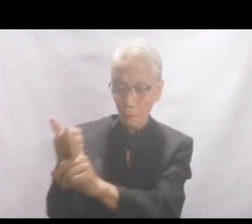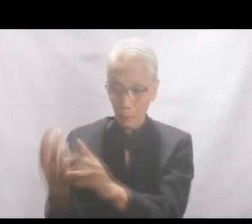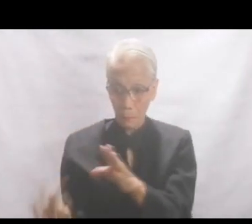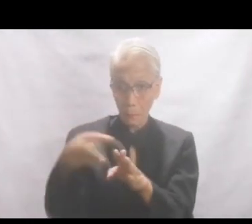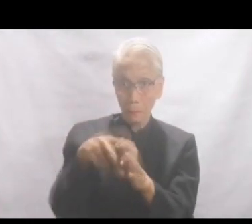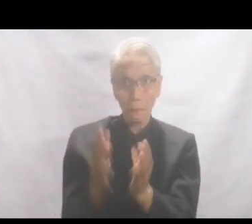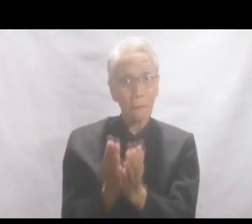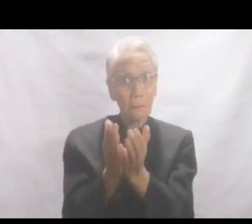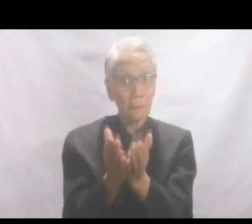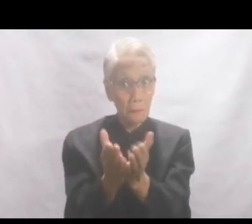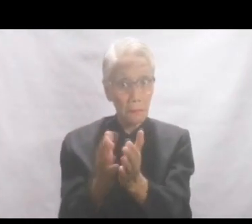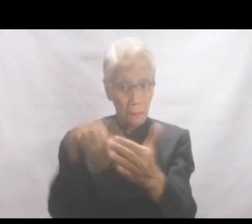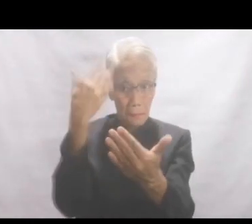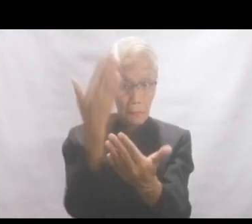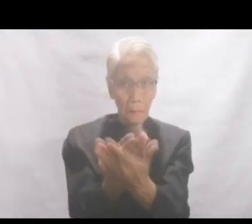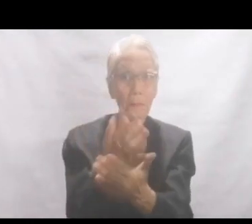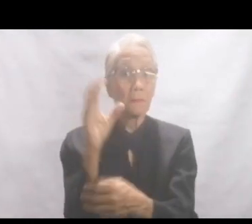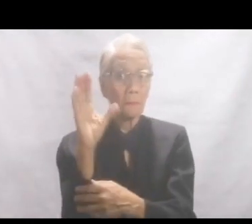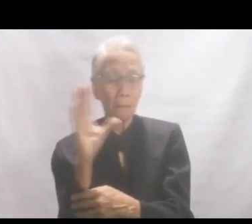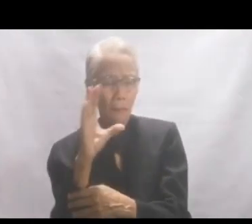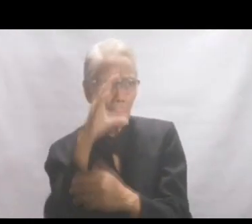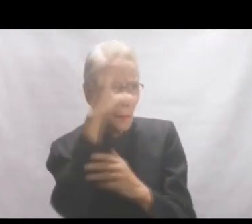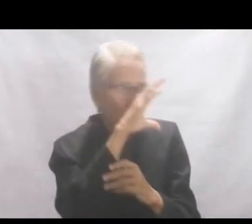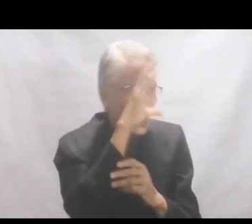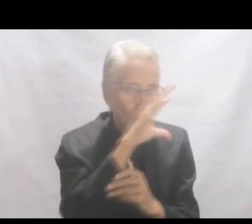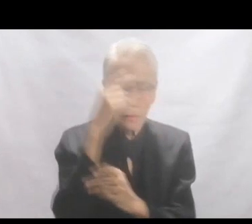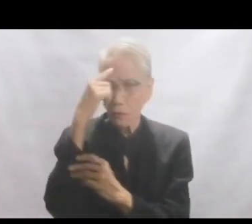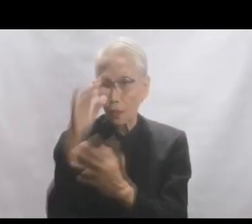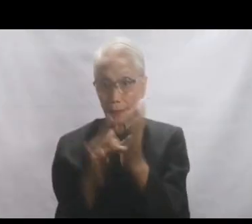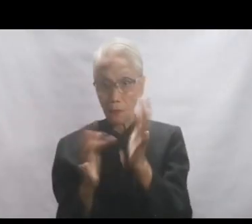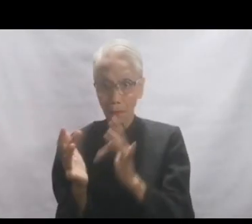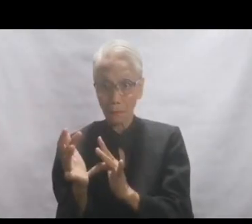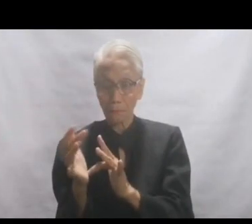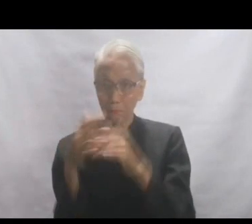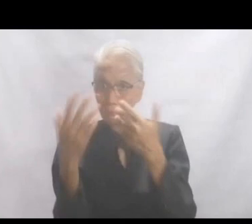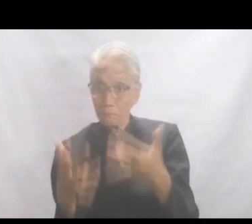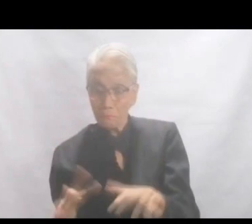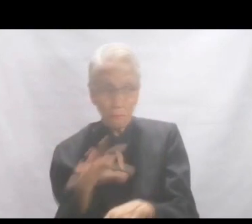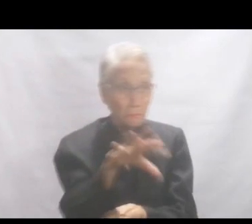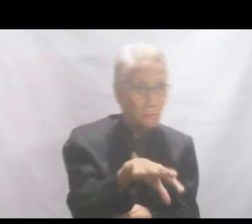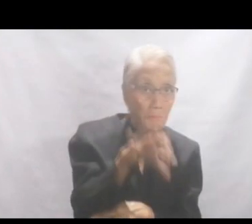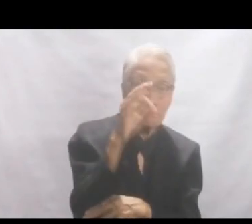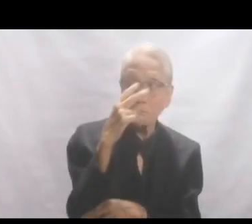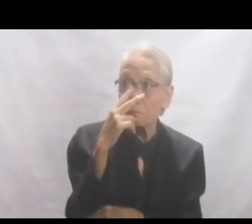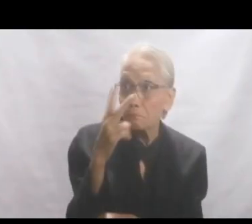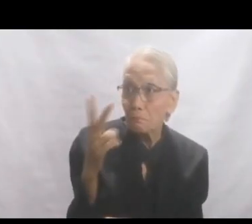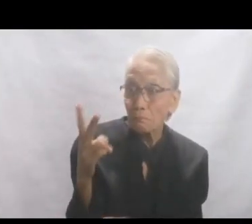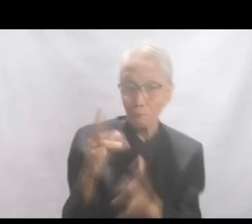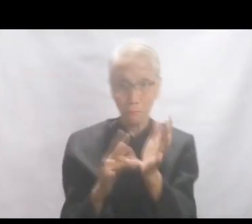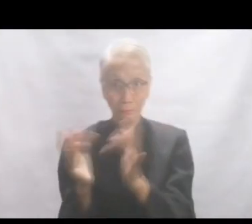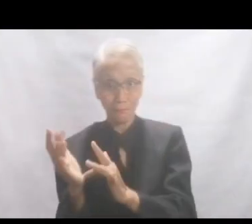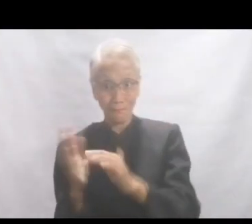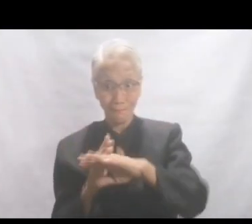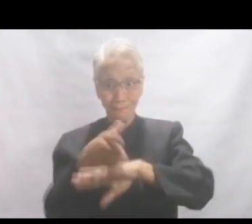into boats and came to Capernaum looking for Jesus. And when they found him across the sea, they said